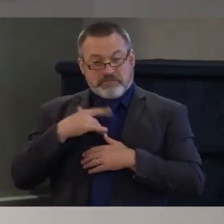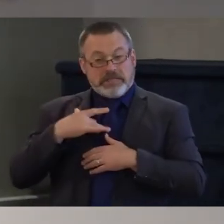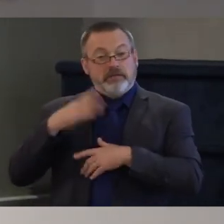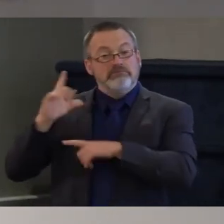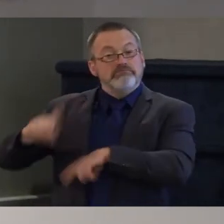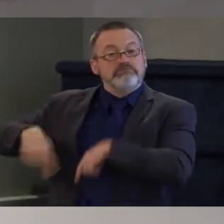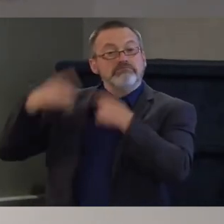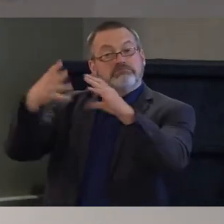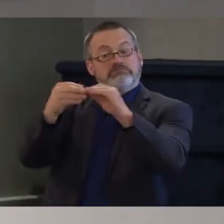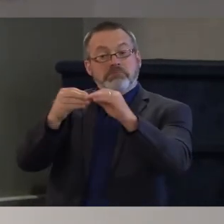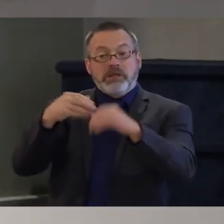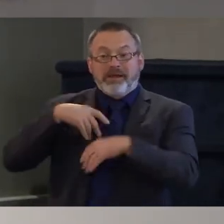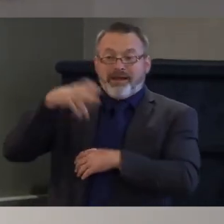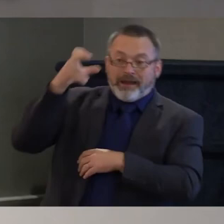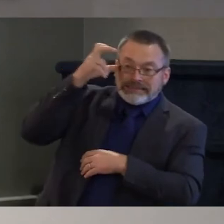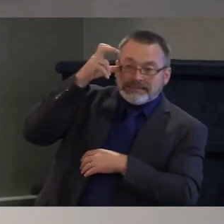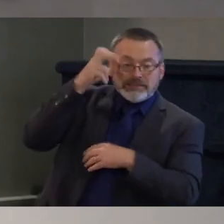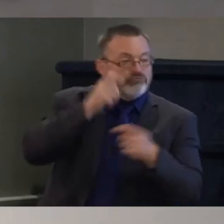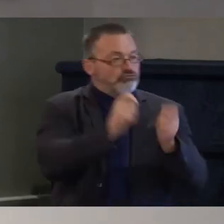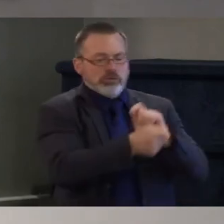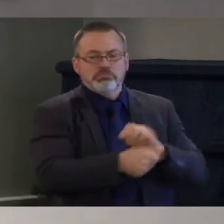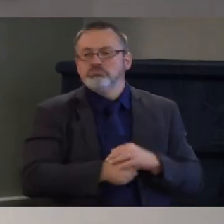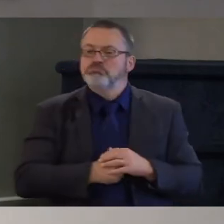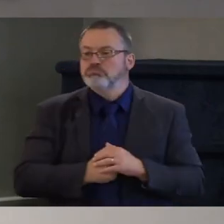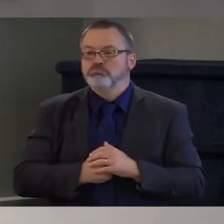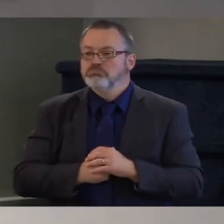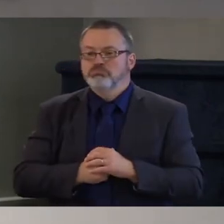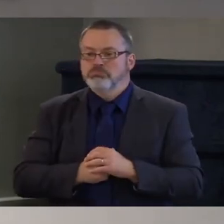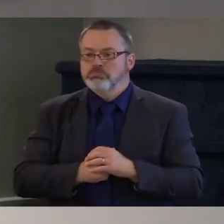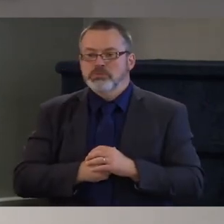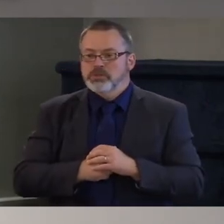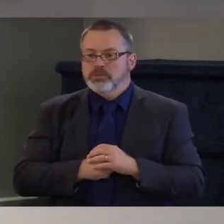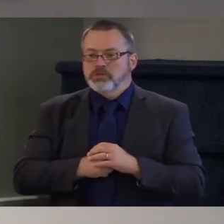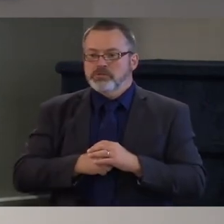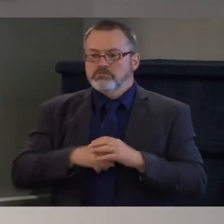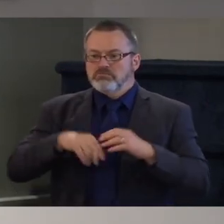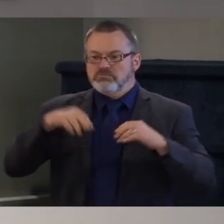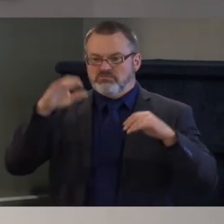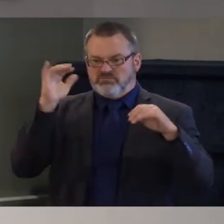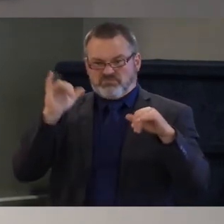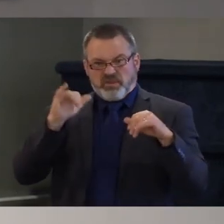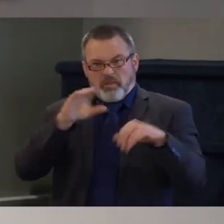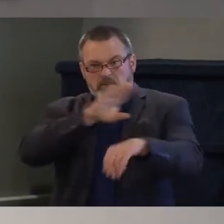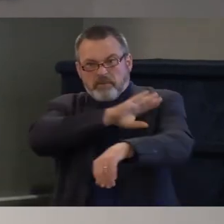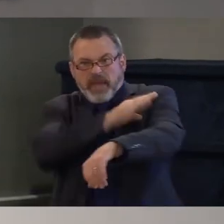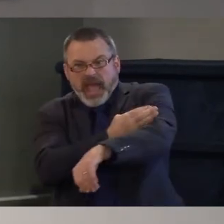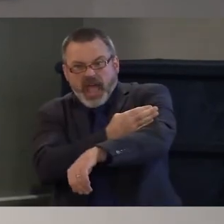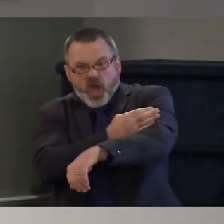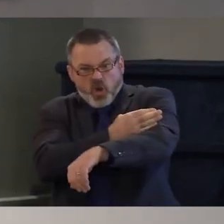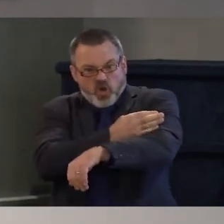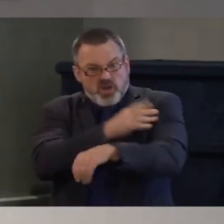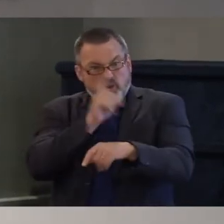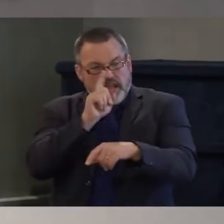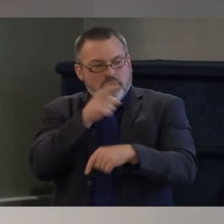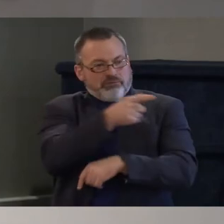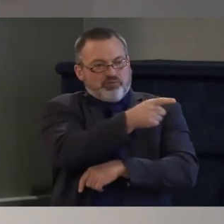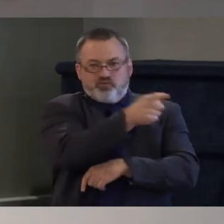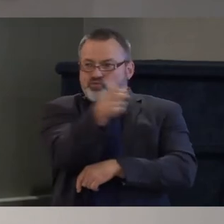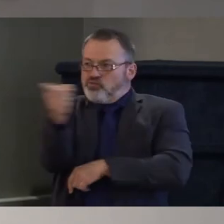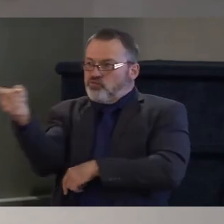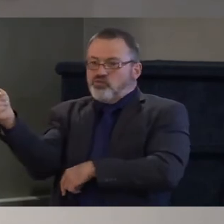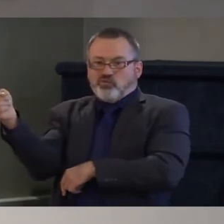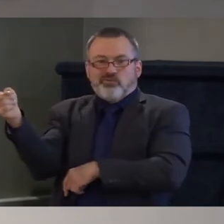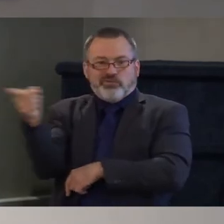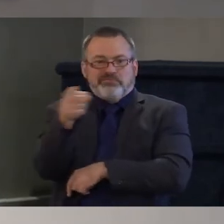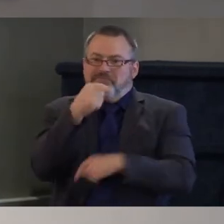safe depository for the ultimate power of society other than the people themselves and if we deem them not enlightened enough to wield